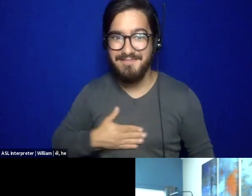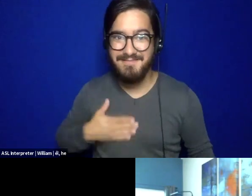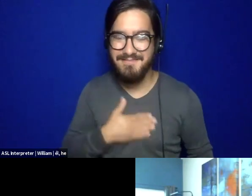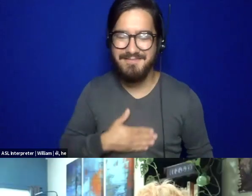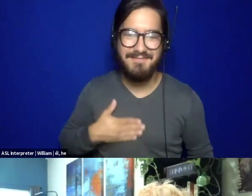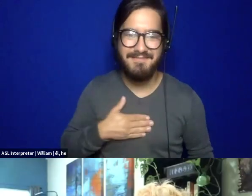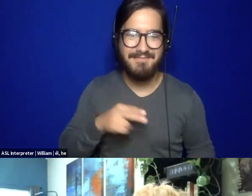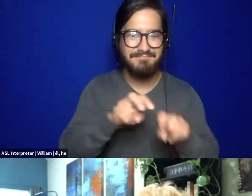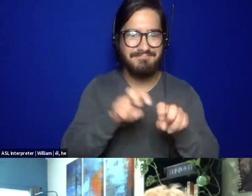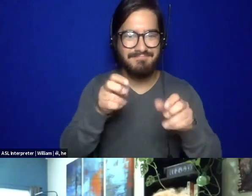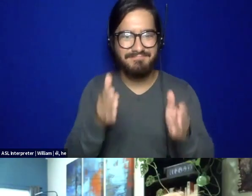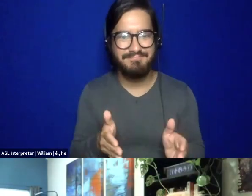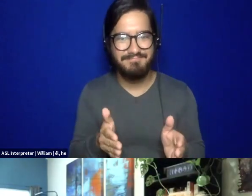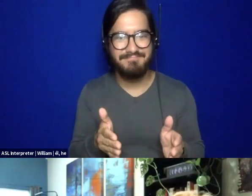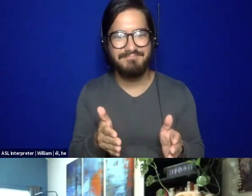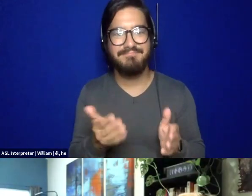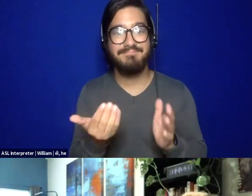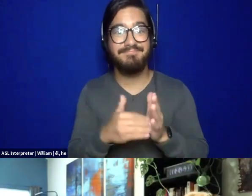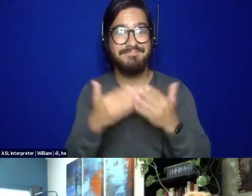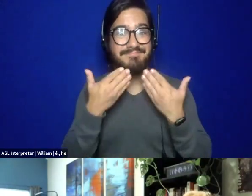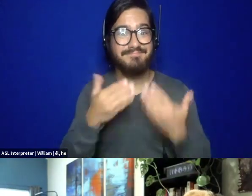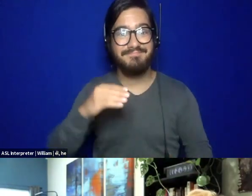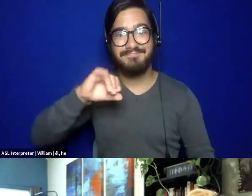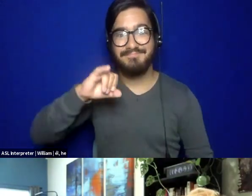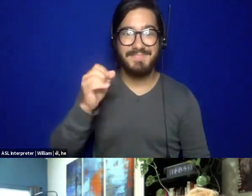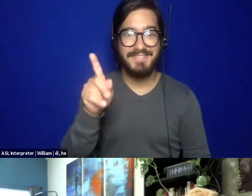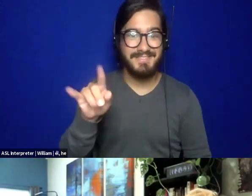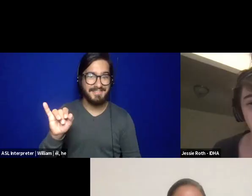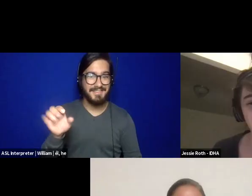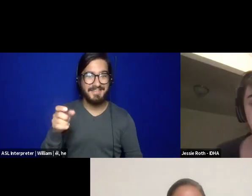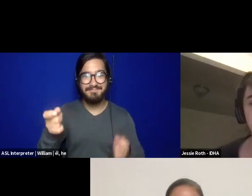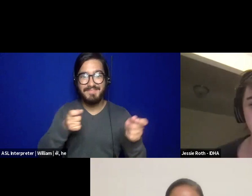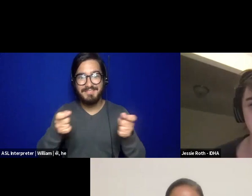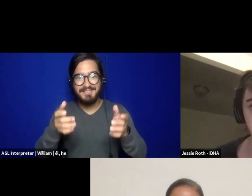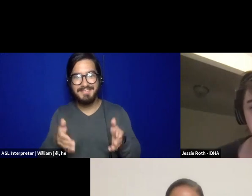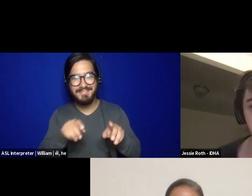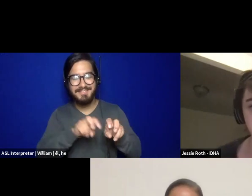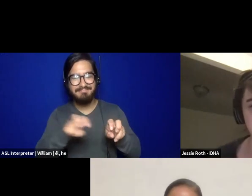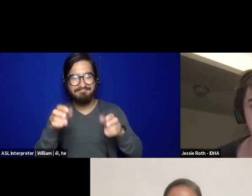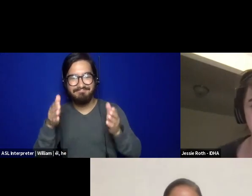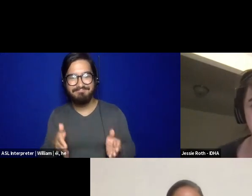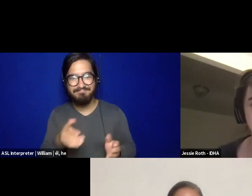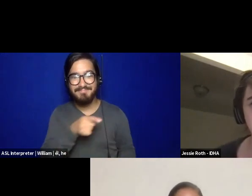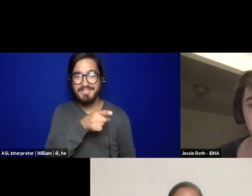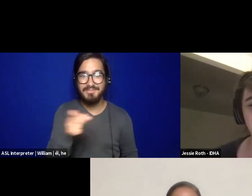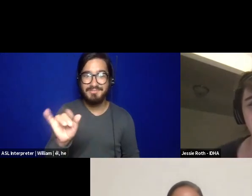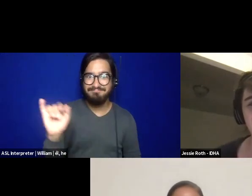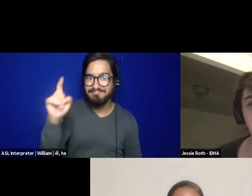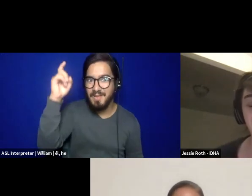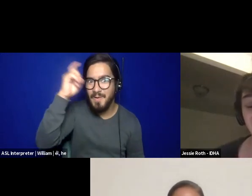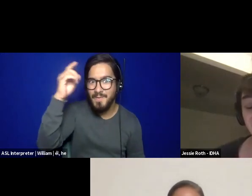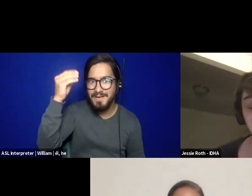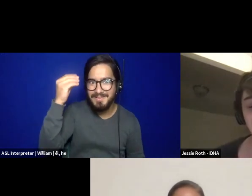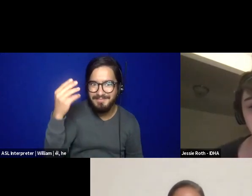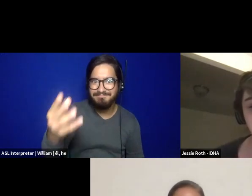wanted to thank Jackie for moderating all of our incredible panelists for sharing your wisdom with us. I want to shout